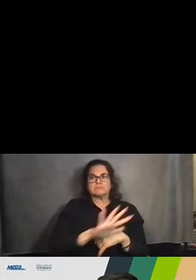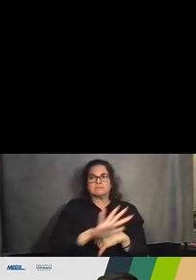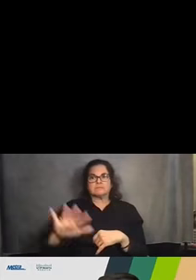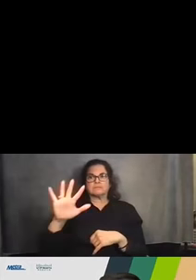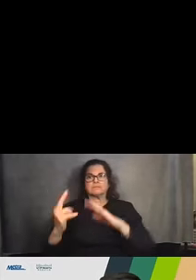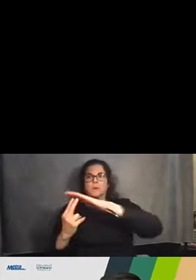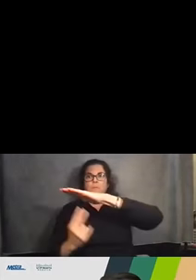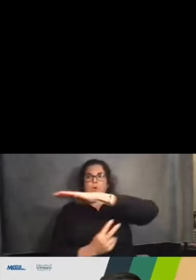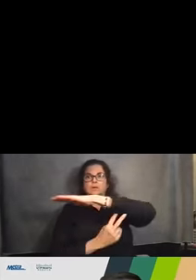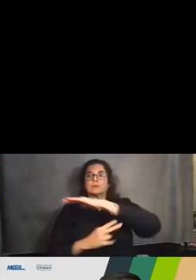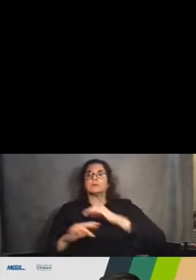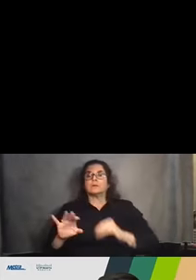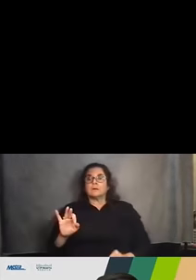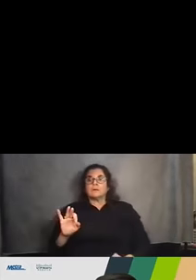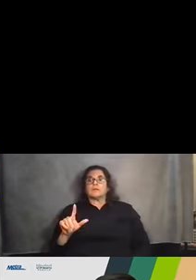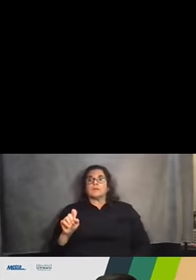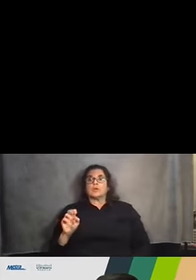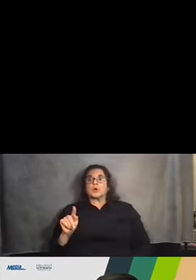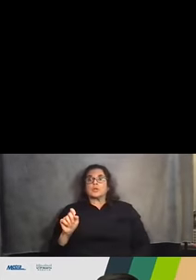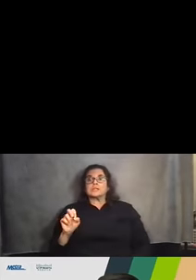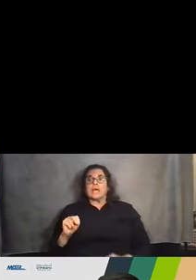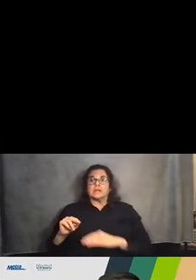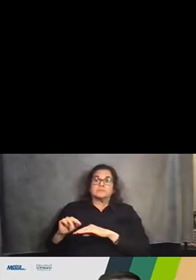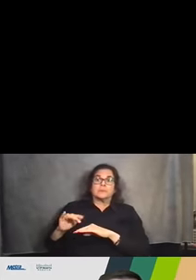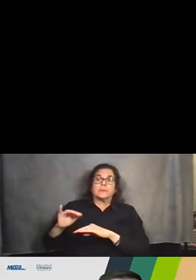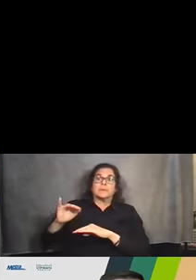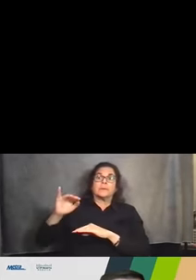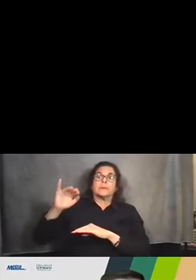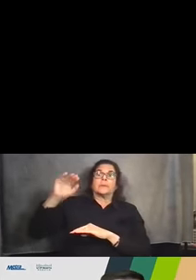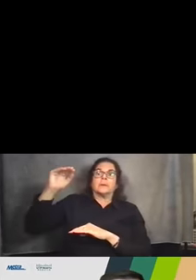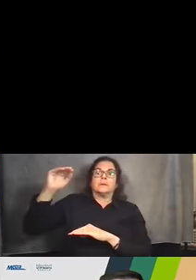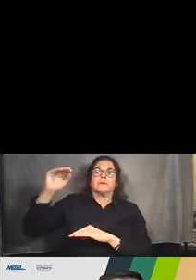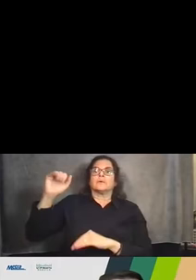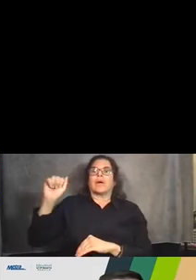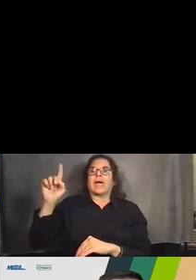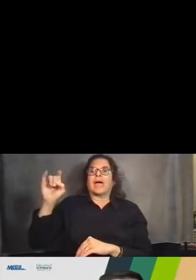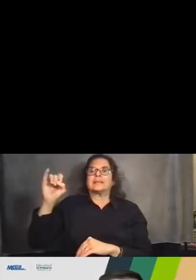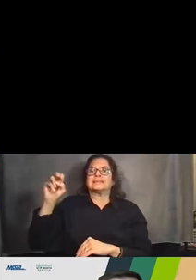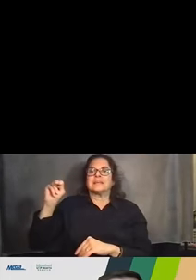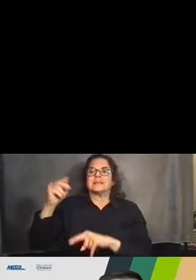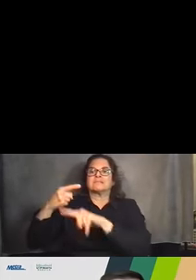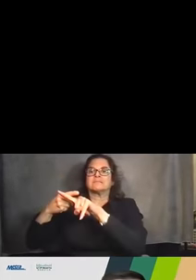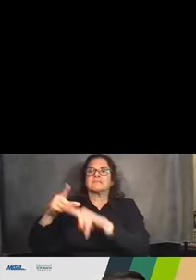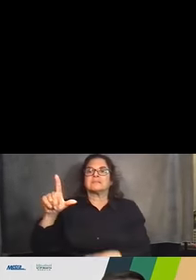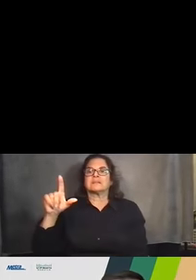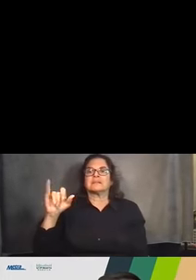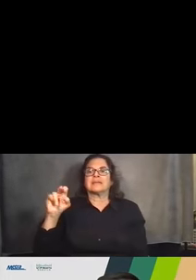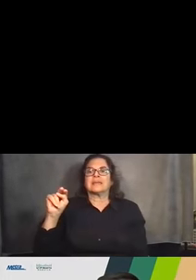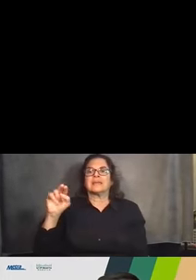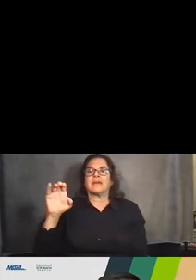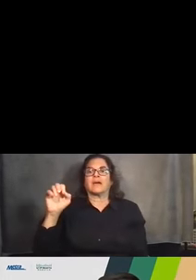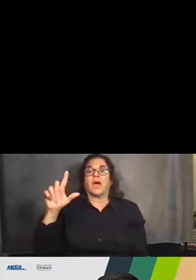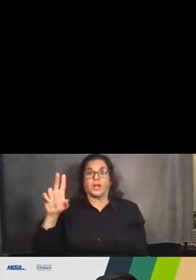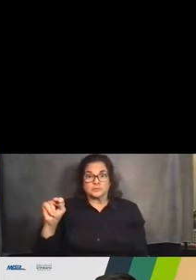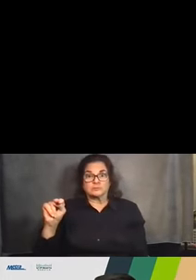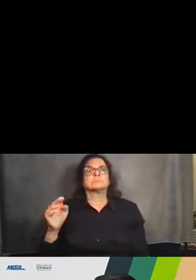Fullerton north to Lincoln and Addison. And you can see how the bridges are separated there they are quite close together,